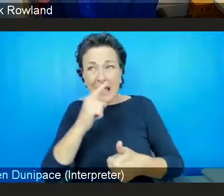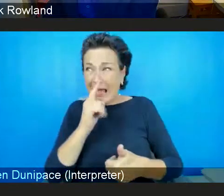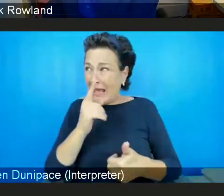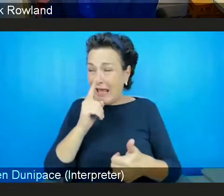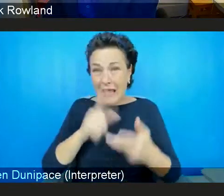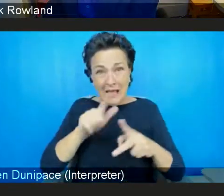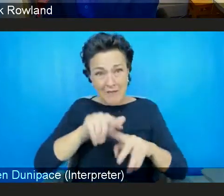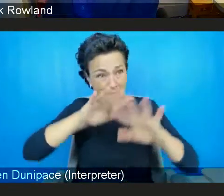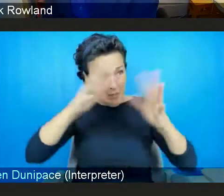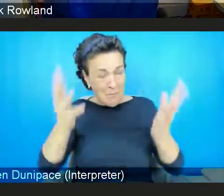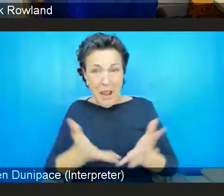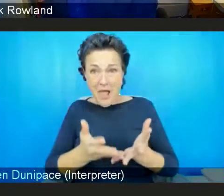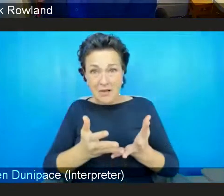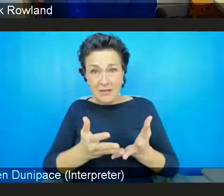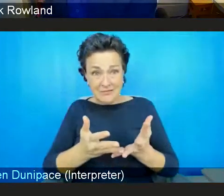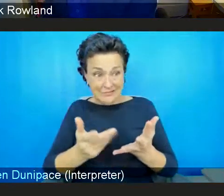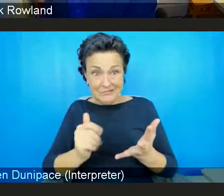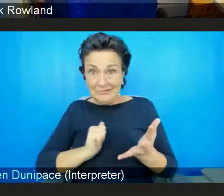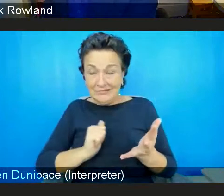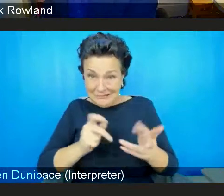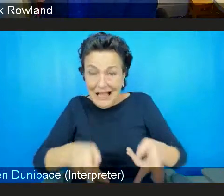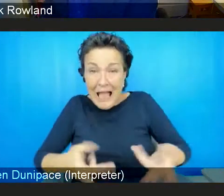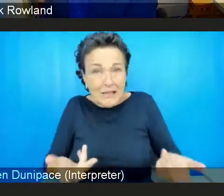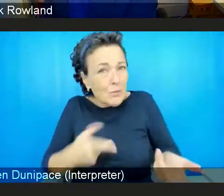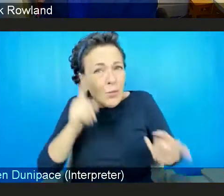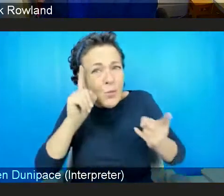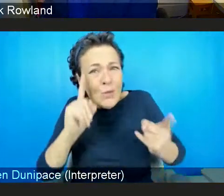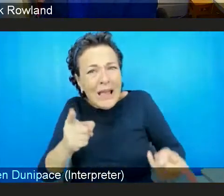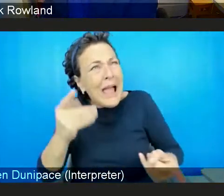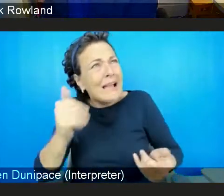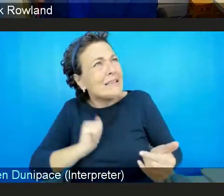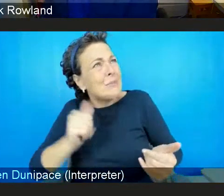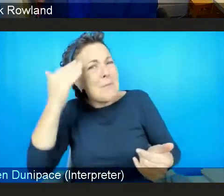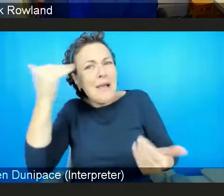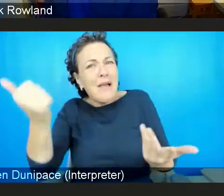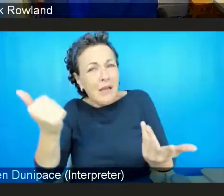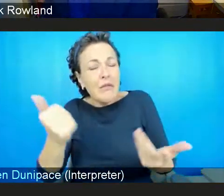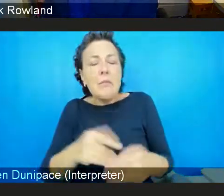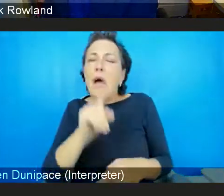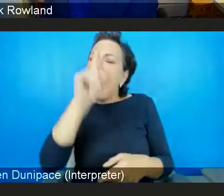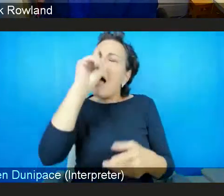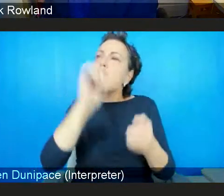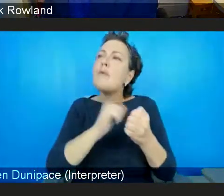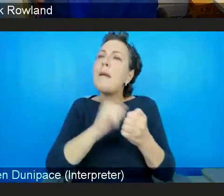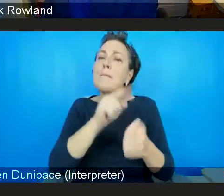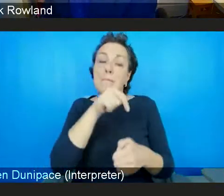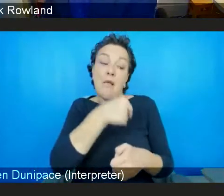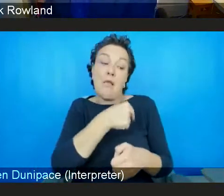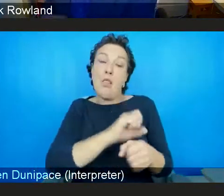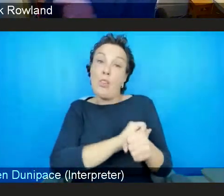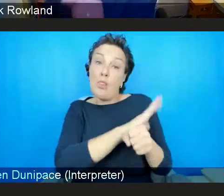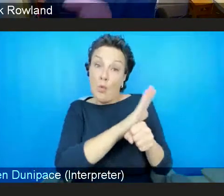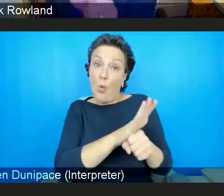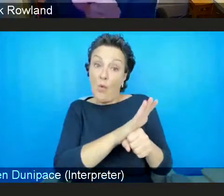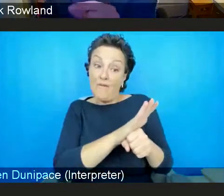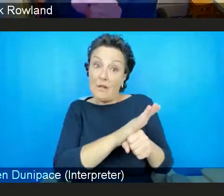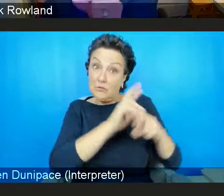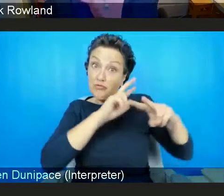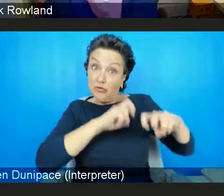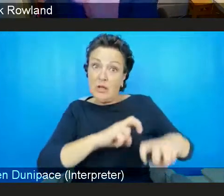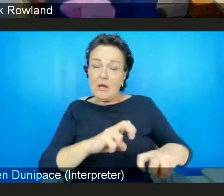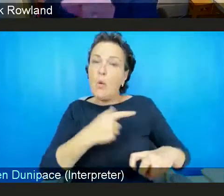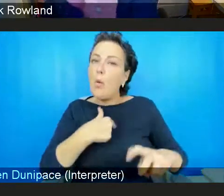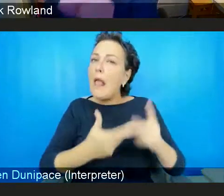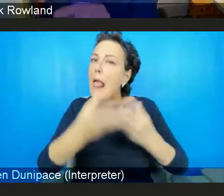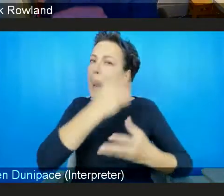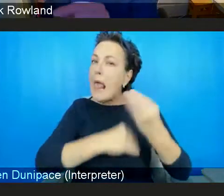unstable climate. And I think one of the things that came through from the pandemic, one of the things that we've learned is that even if you are